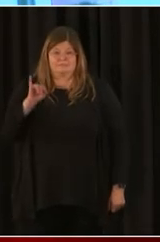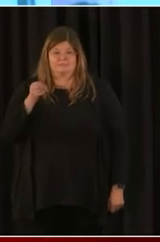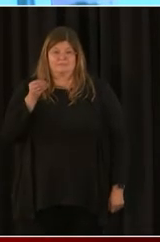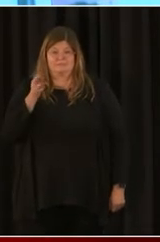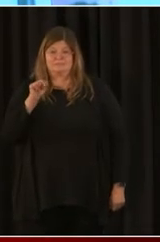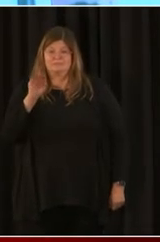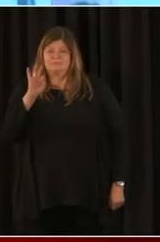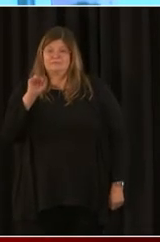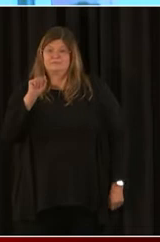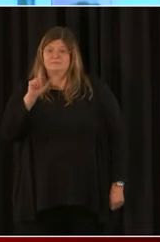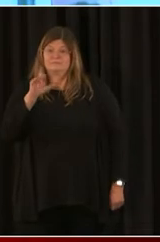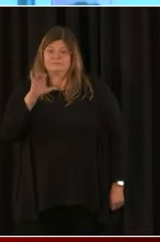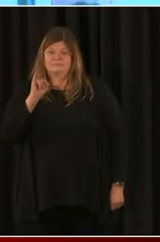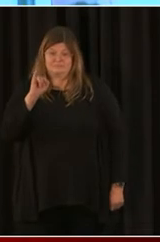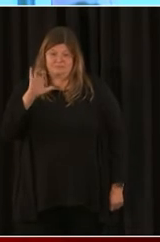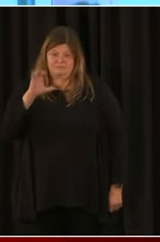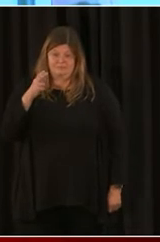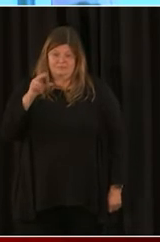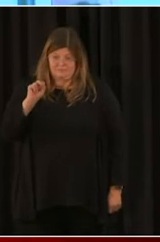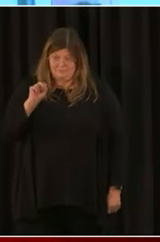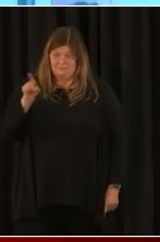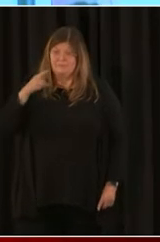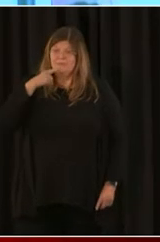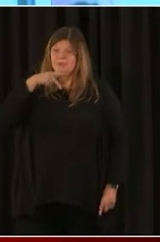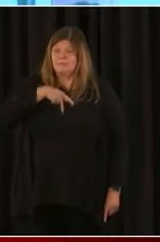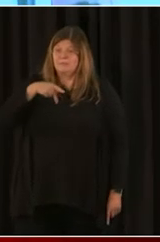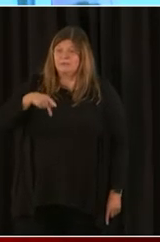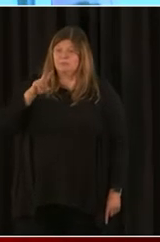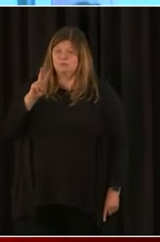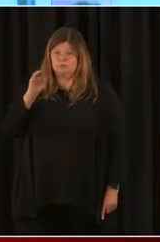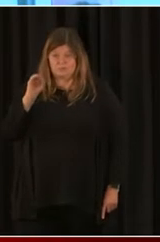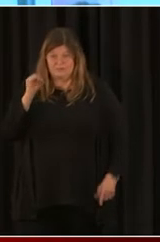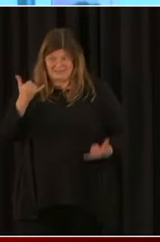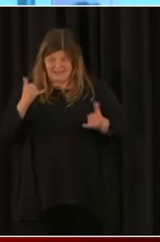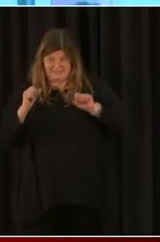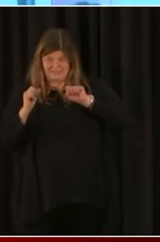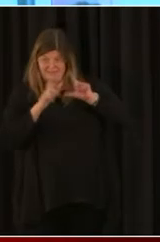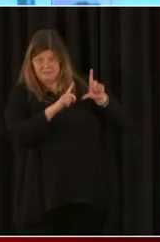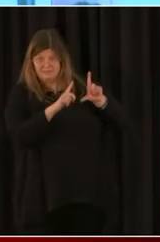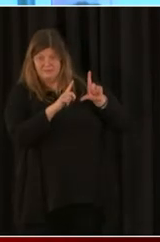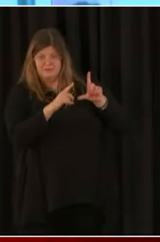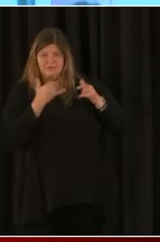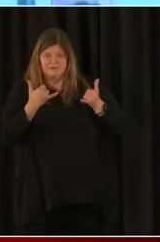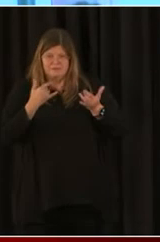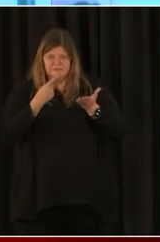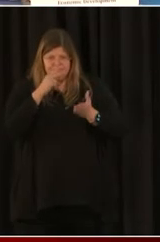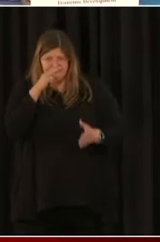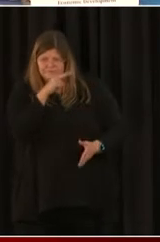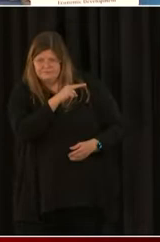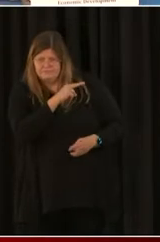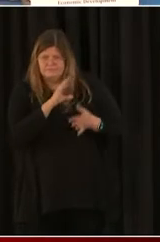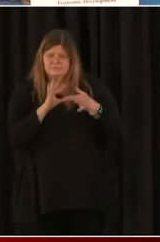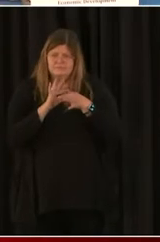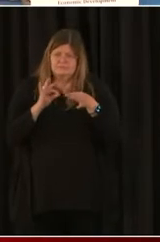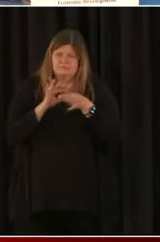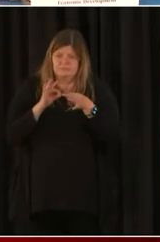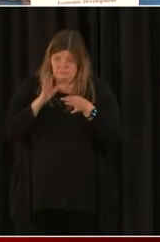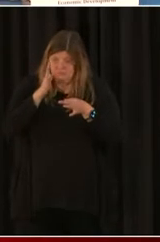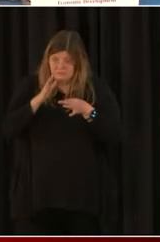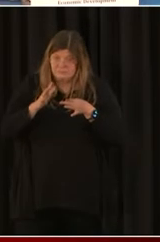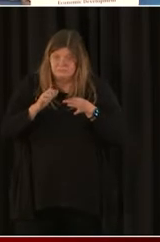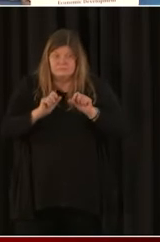slide is up, and it talks about how it'll reopen and be open through March 31, 2021.